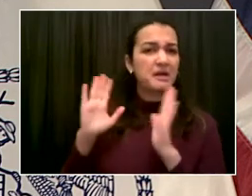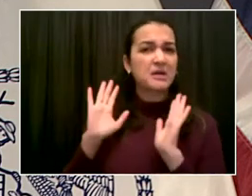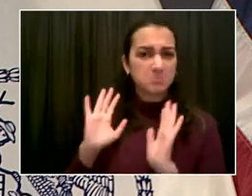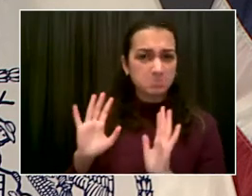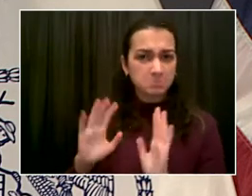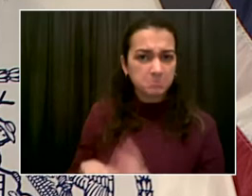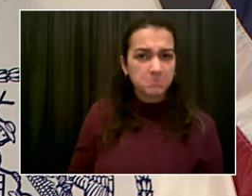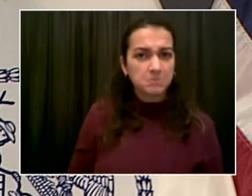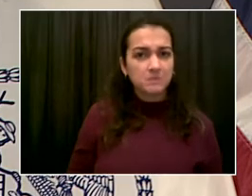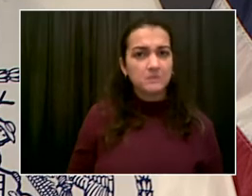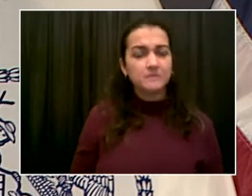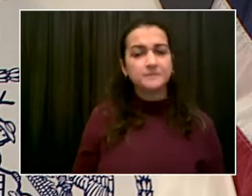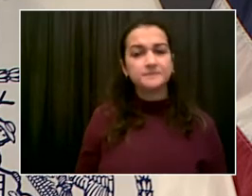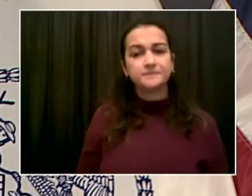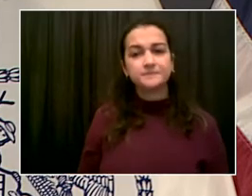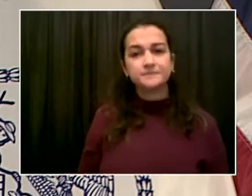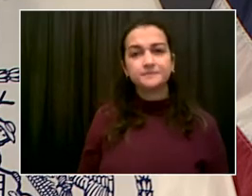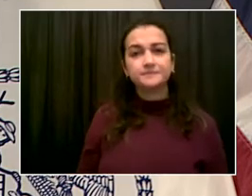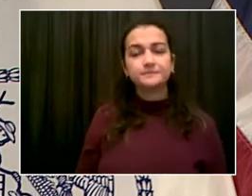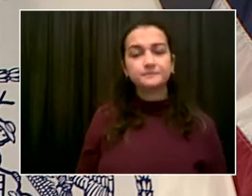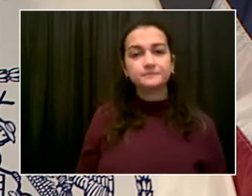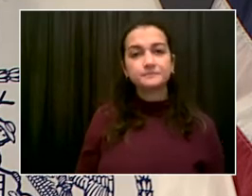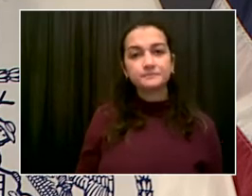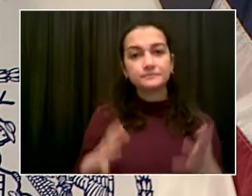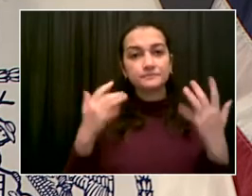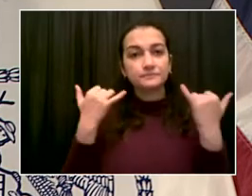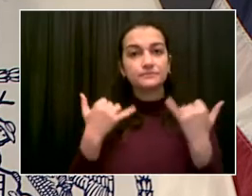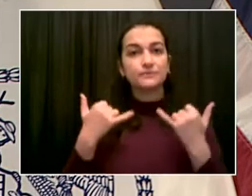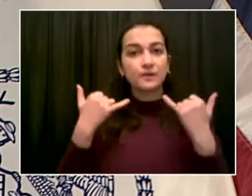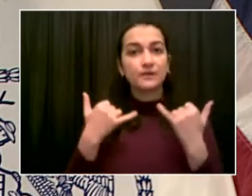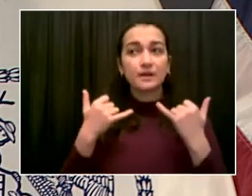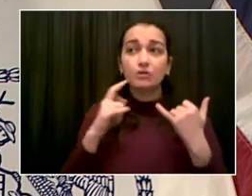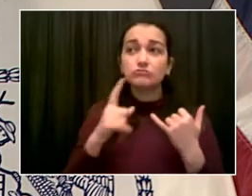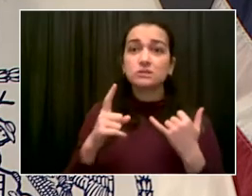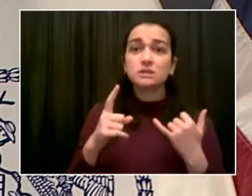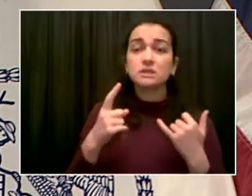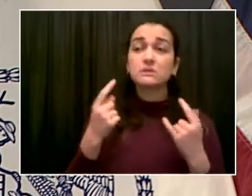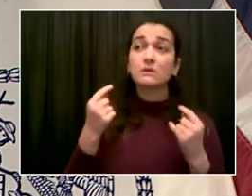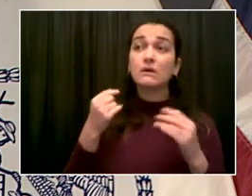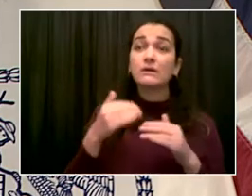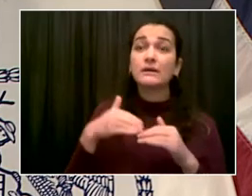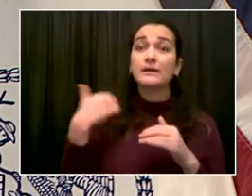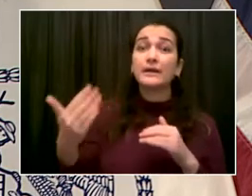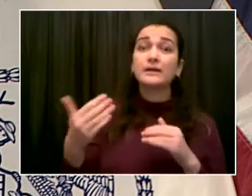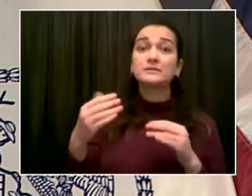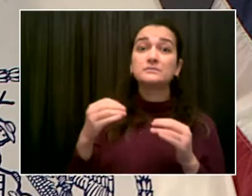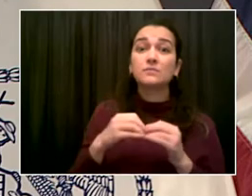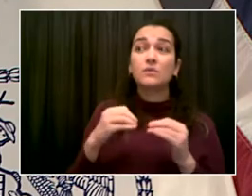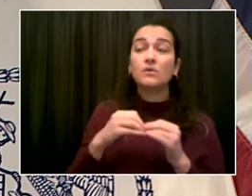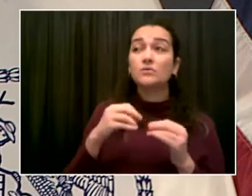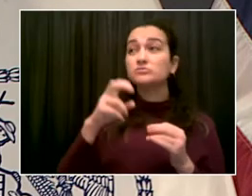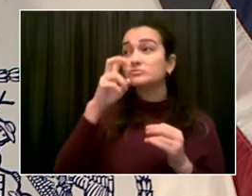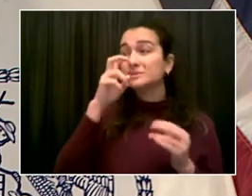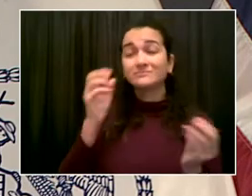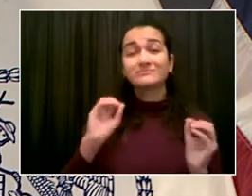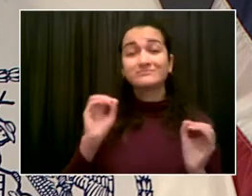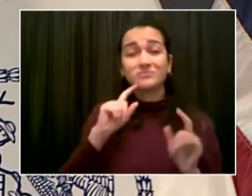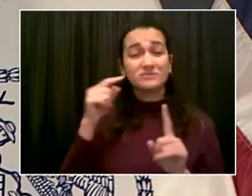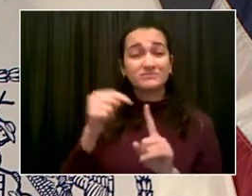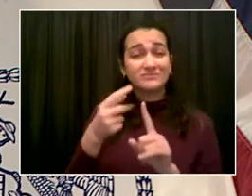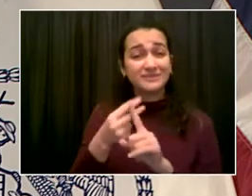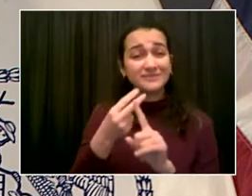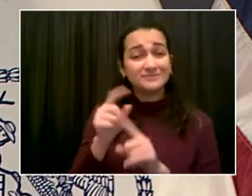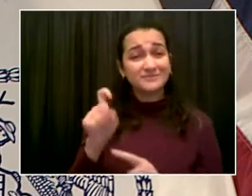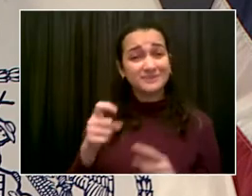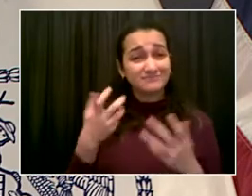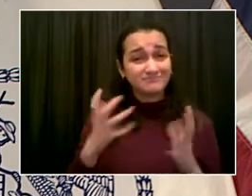focus on vaccination in every way and really make sure we don't need the other kind of restrictions we used to have that were so